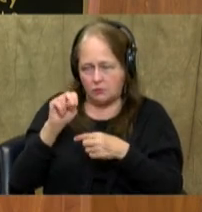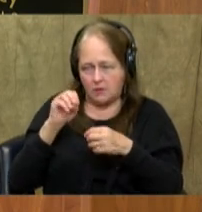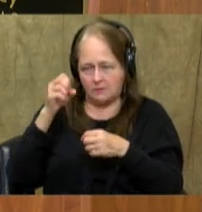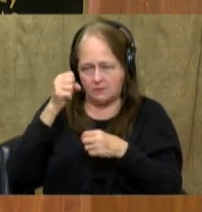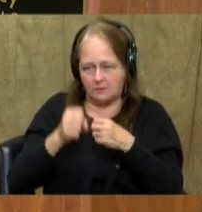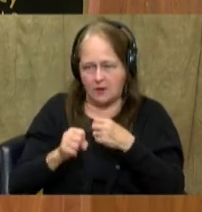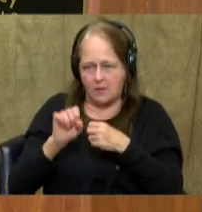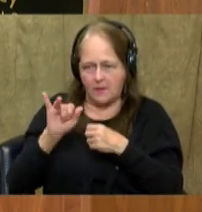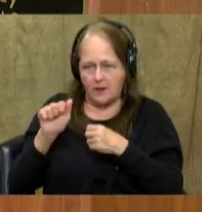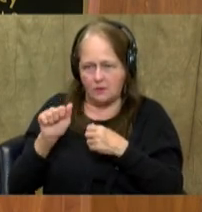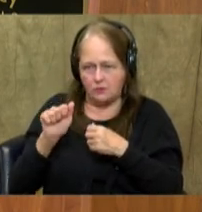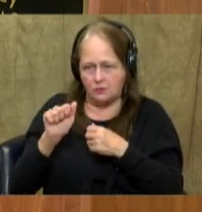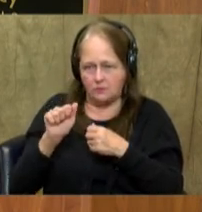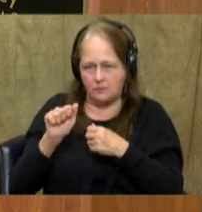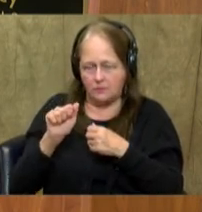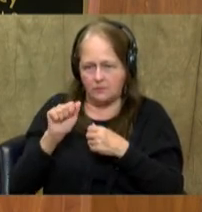Asia?